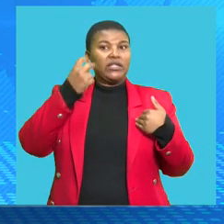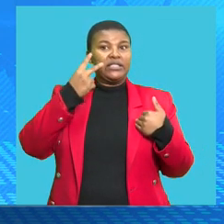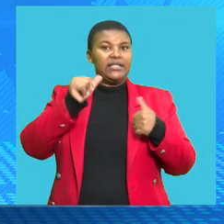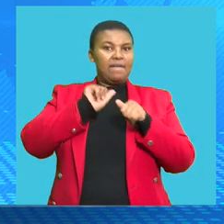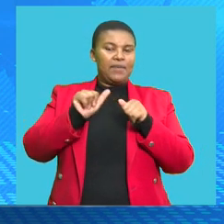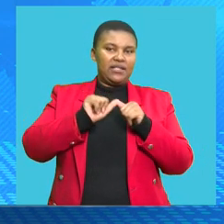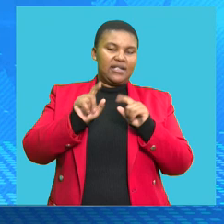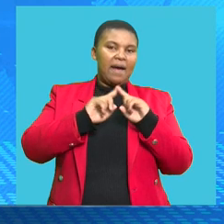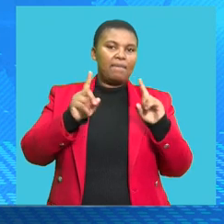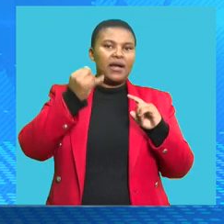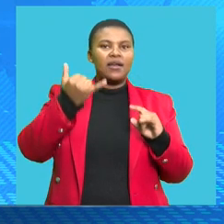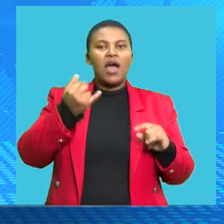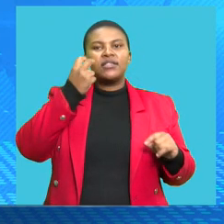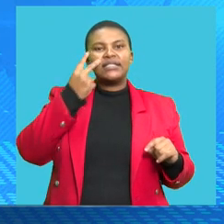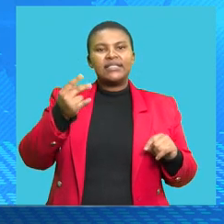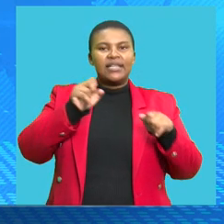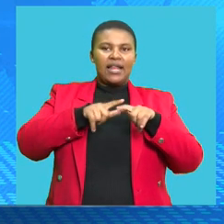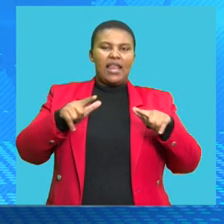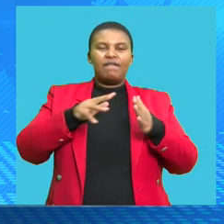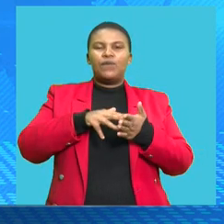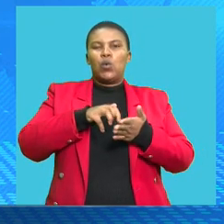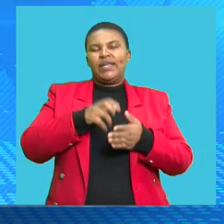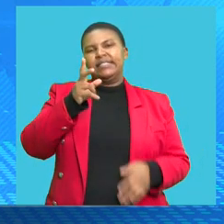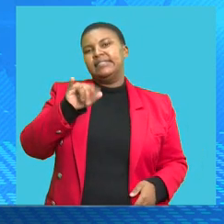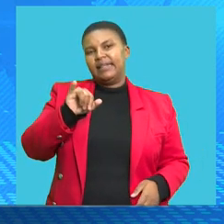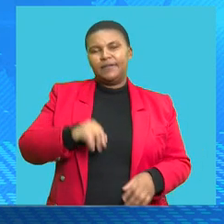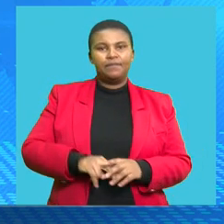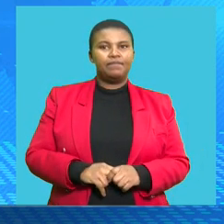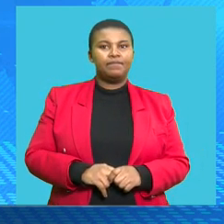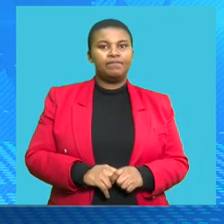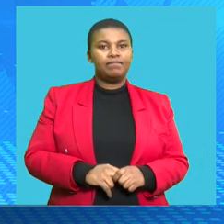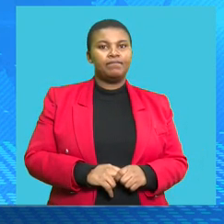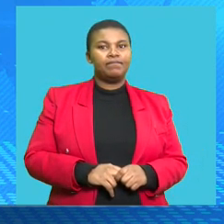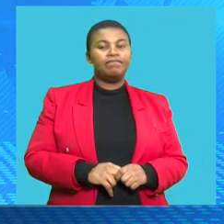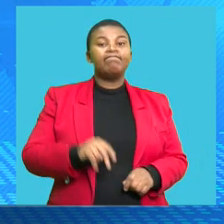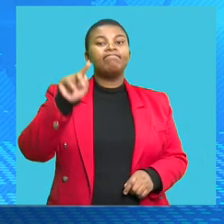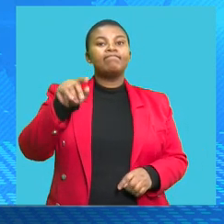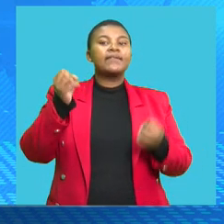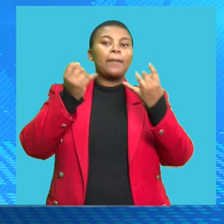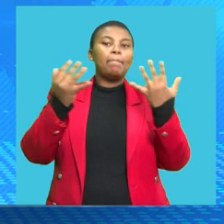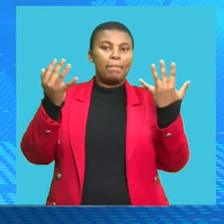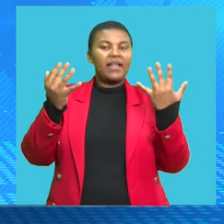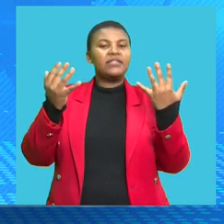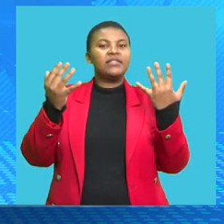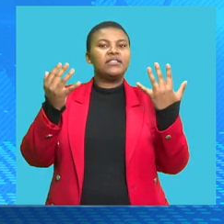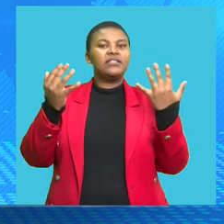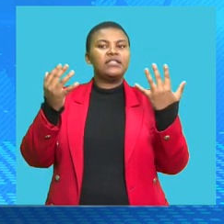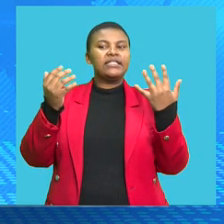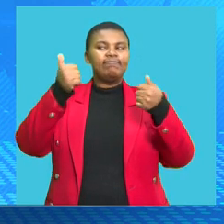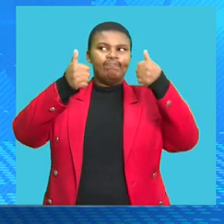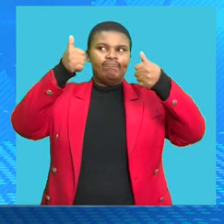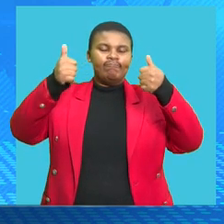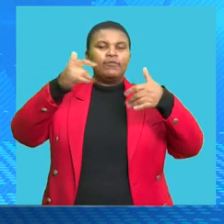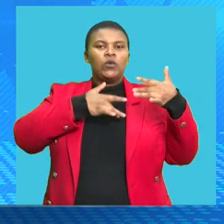but the absolute levels are still quite weak. This can be explained by many of the headwinds facing consumers at this